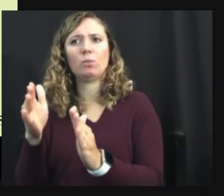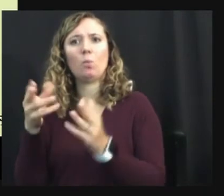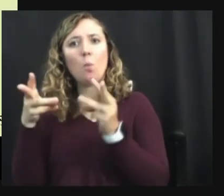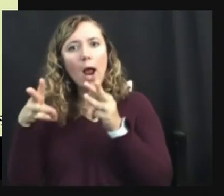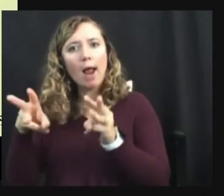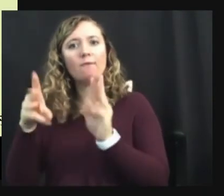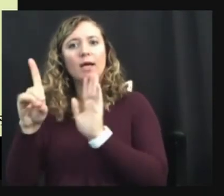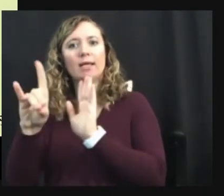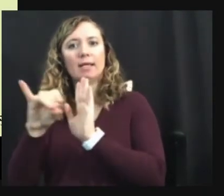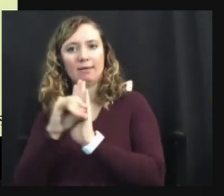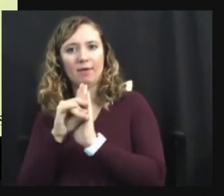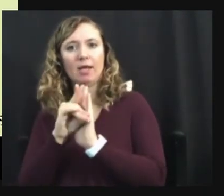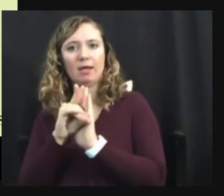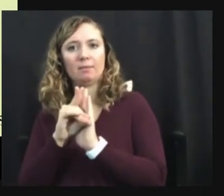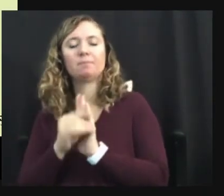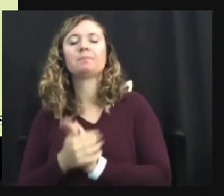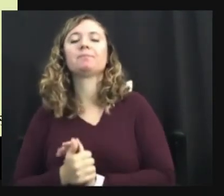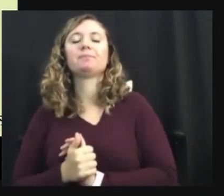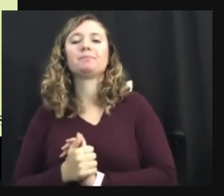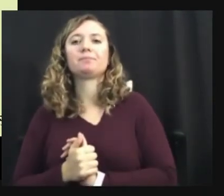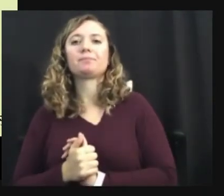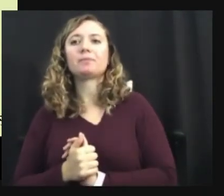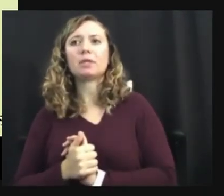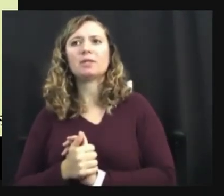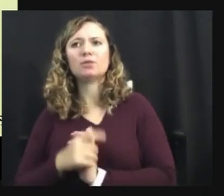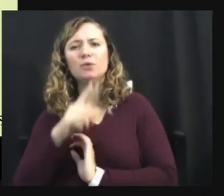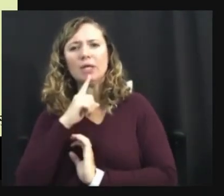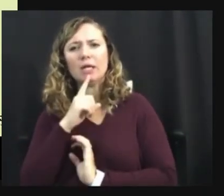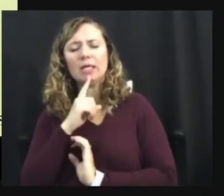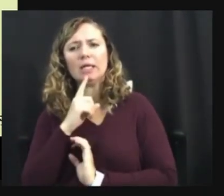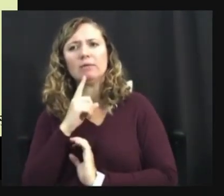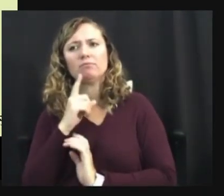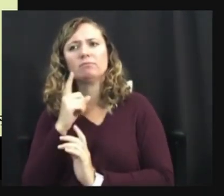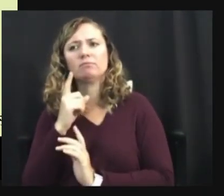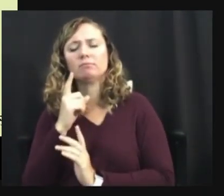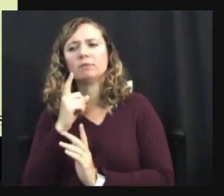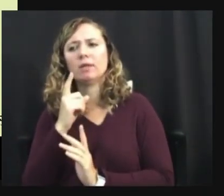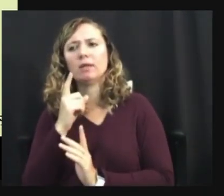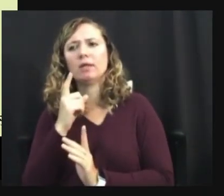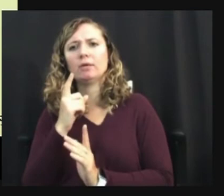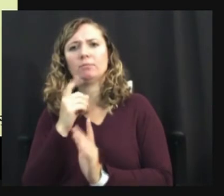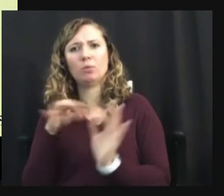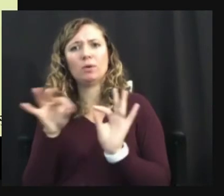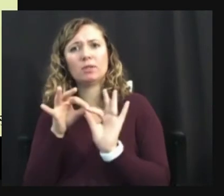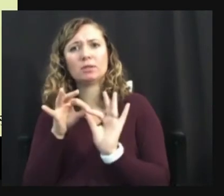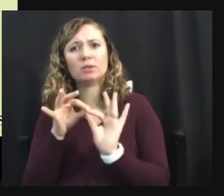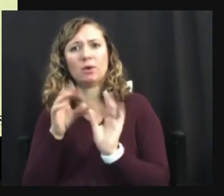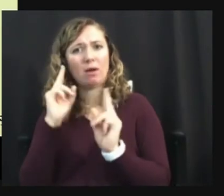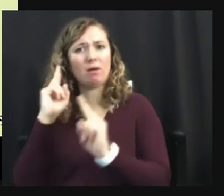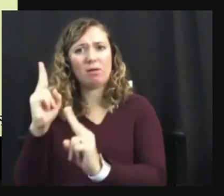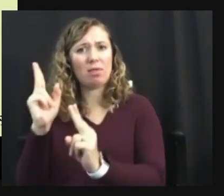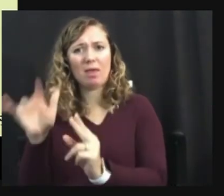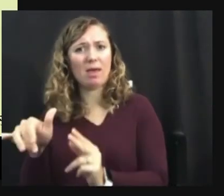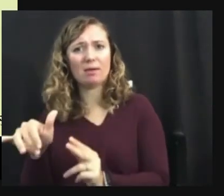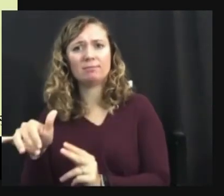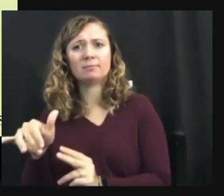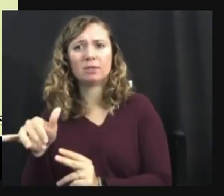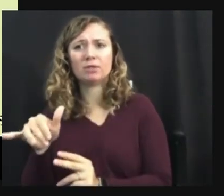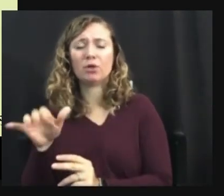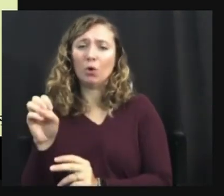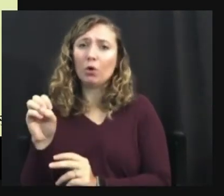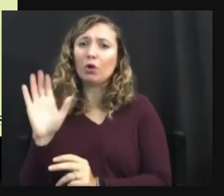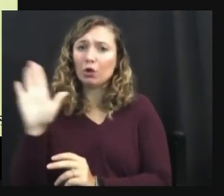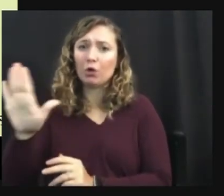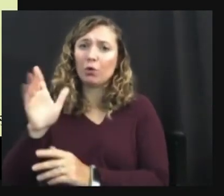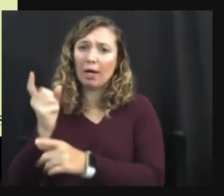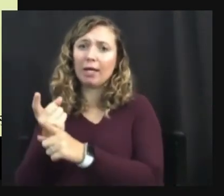right that it's, it's crucial to honor how an individual person identifies, but